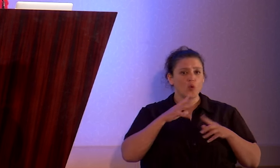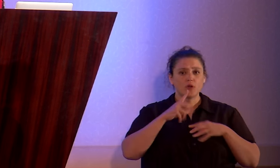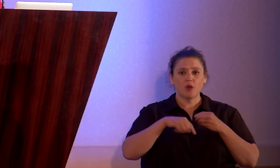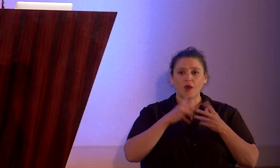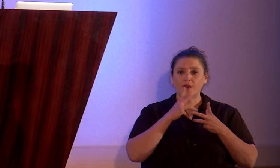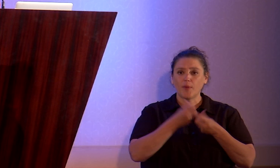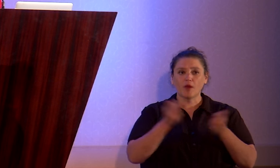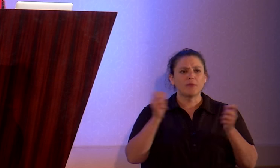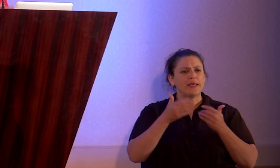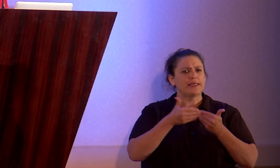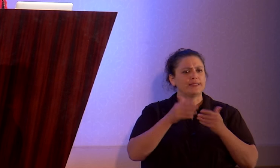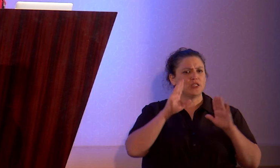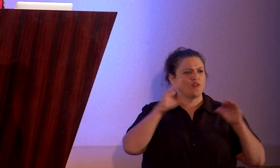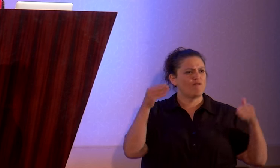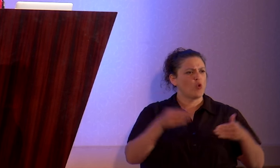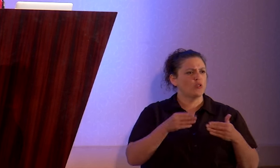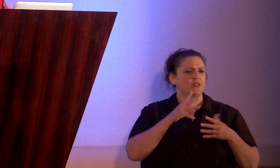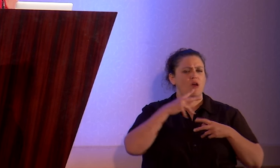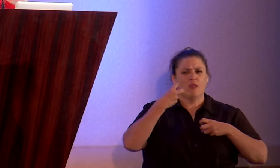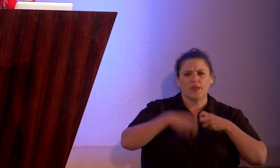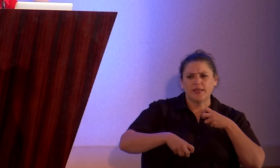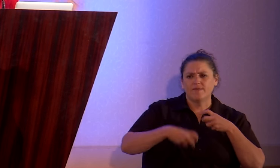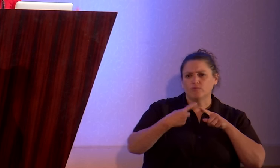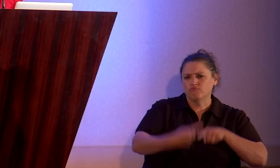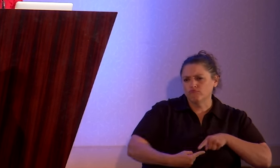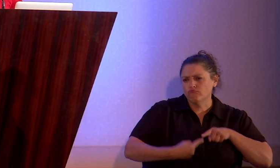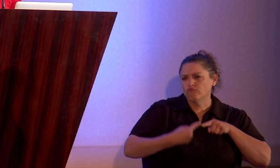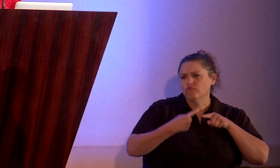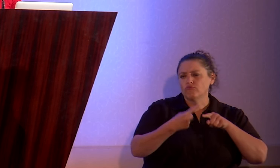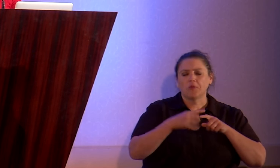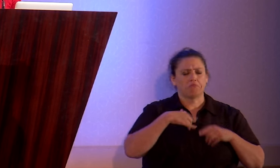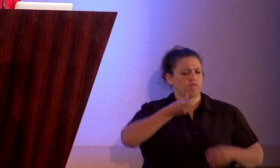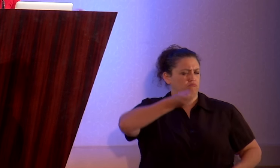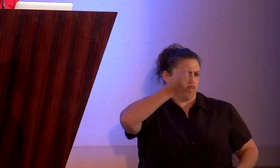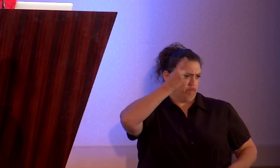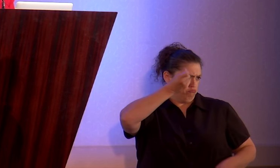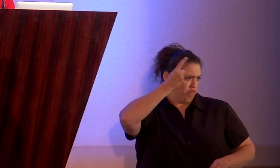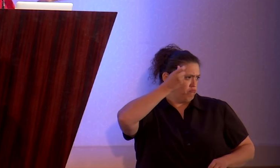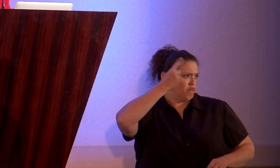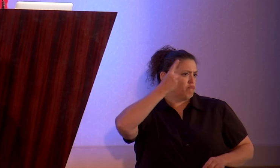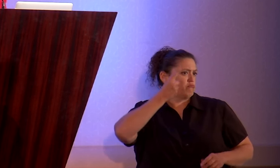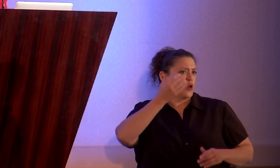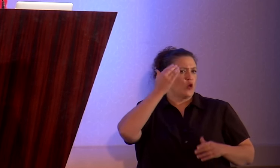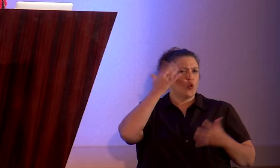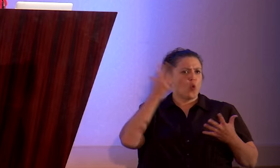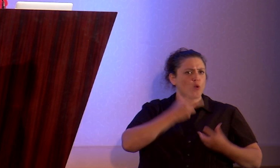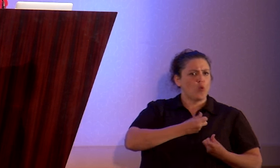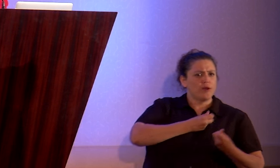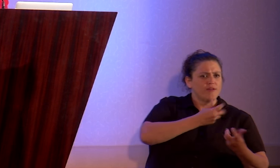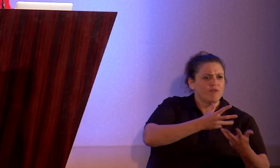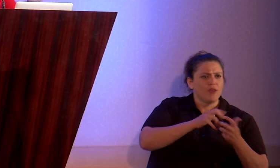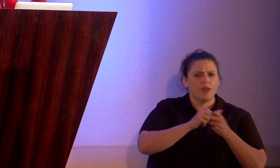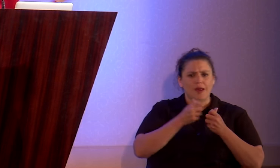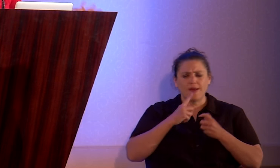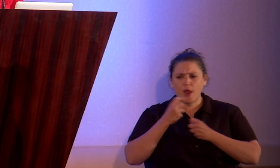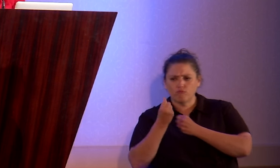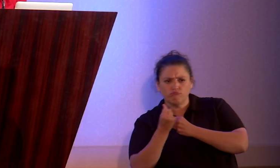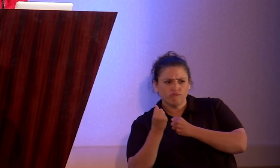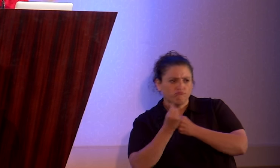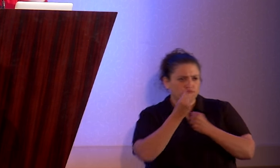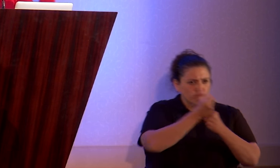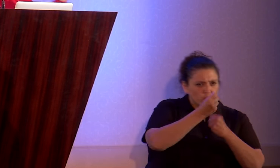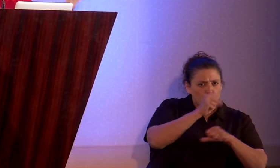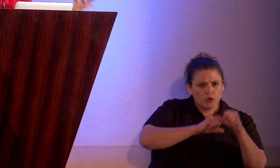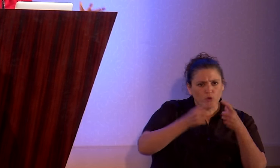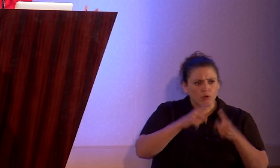it's really easy to focus on how difficult it is, and that's totally understandable. You we want to vent and commiserate with people who understand,